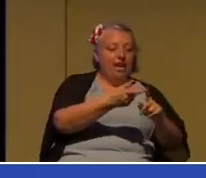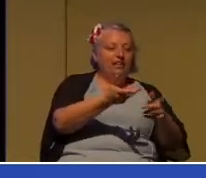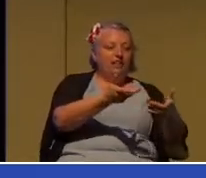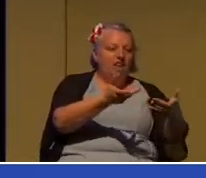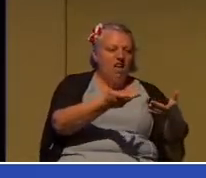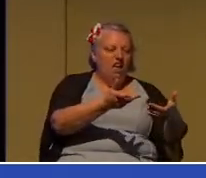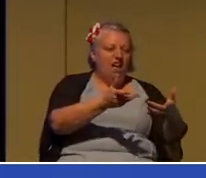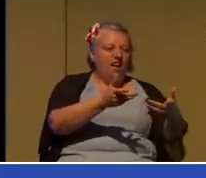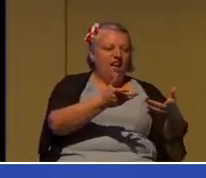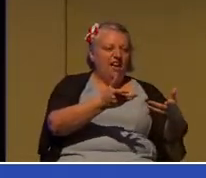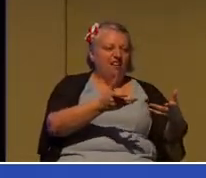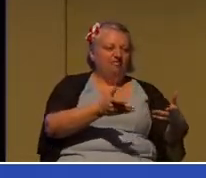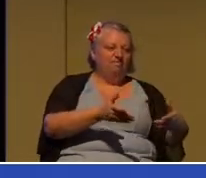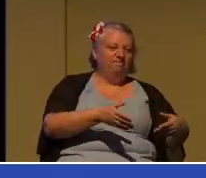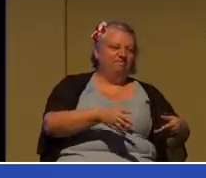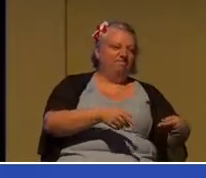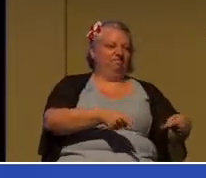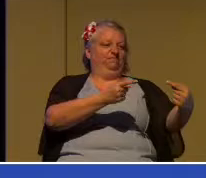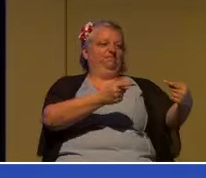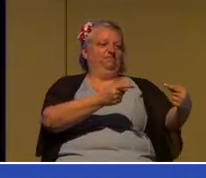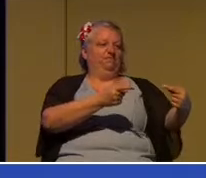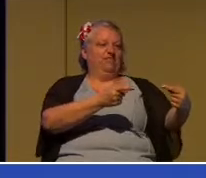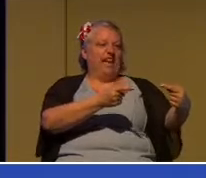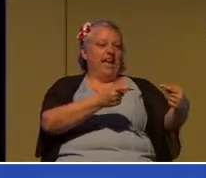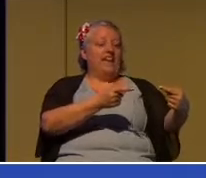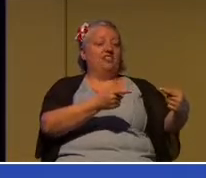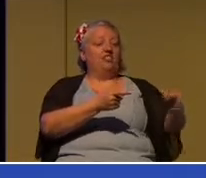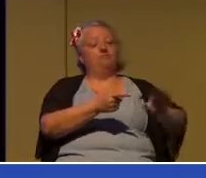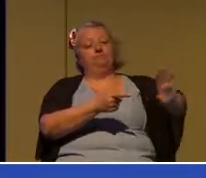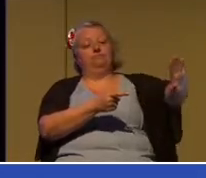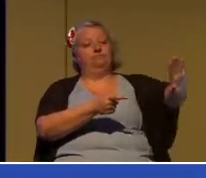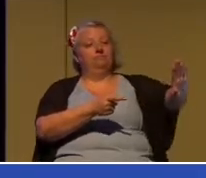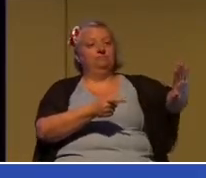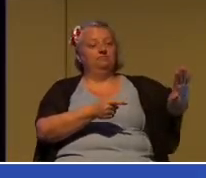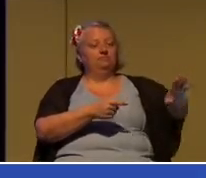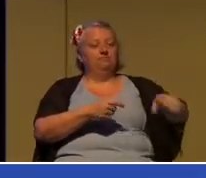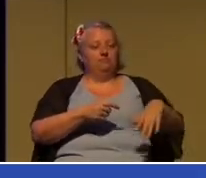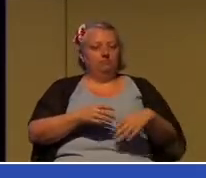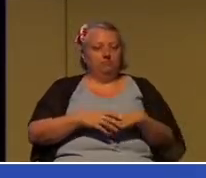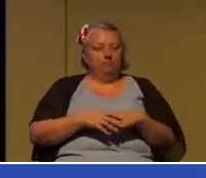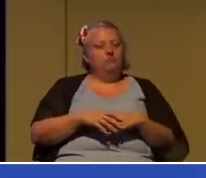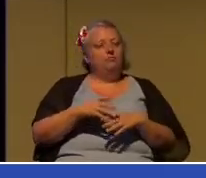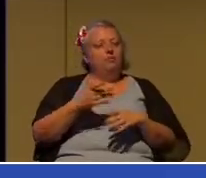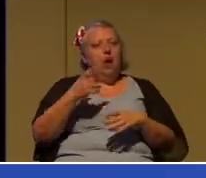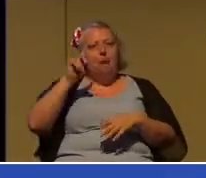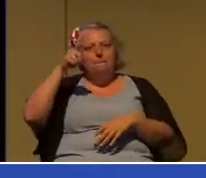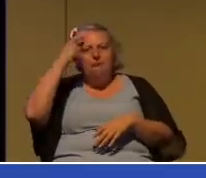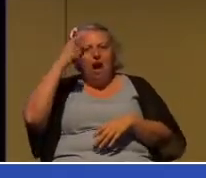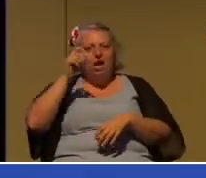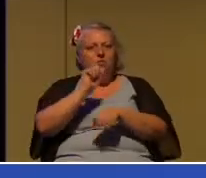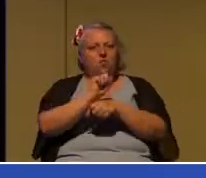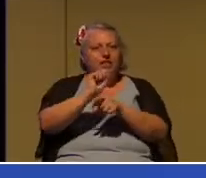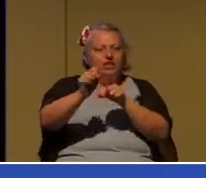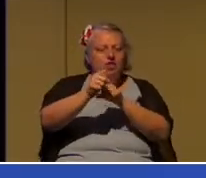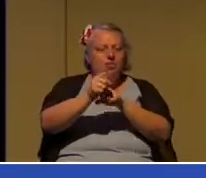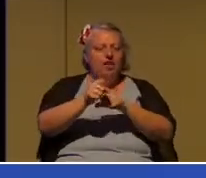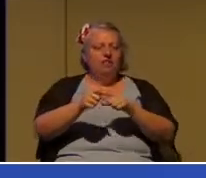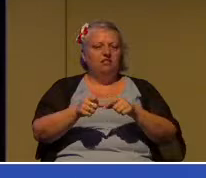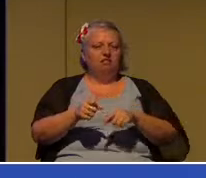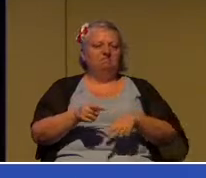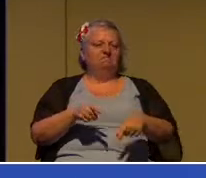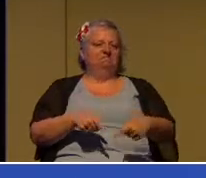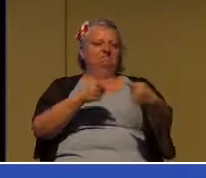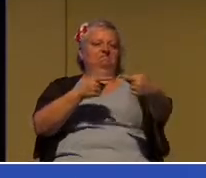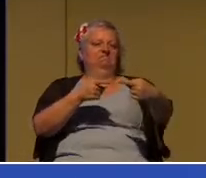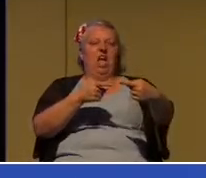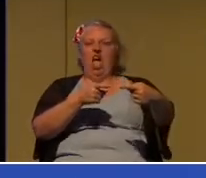we stop seeing each other. I'm not happy with my boss, I'm not happy with my work situation, and so